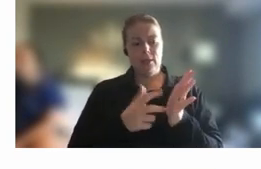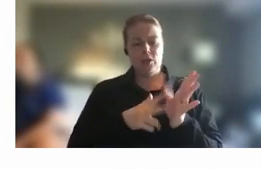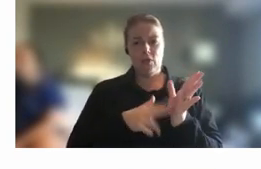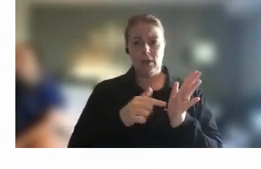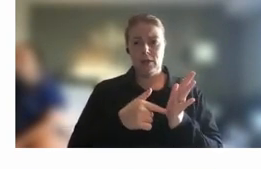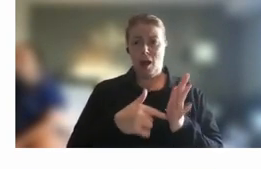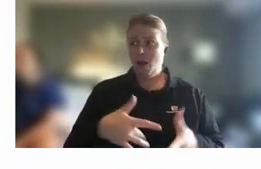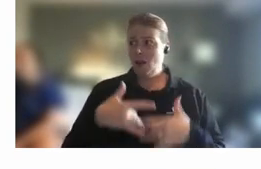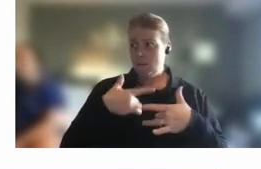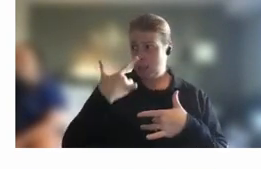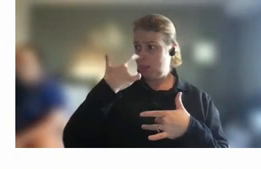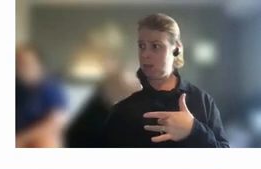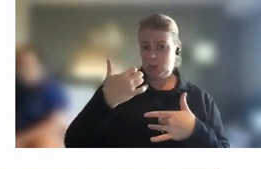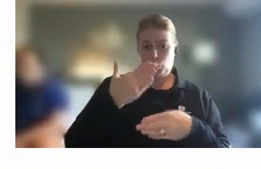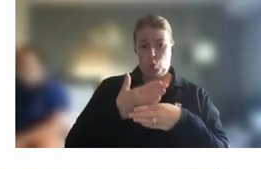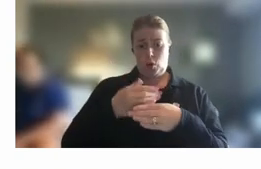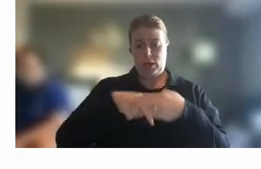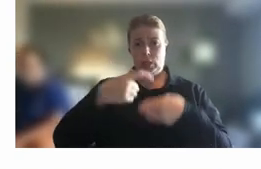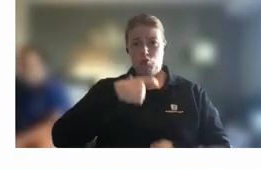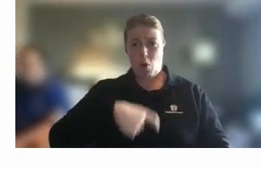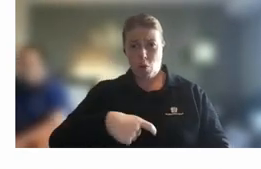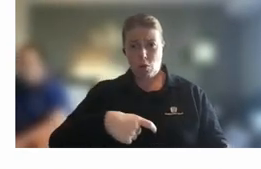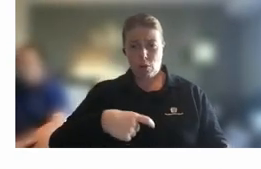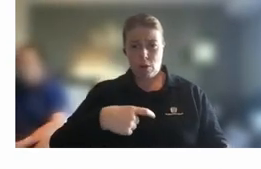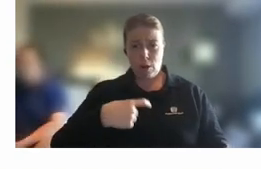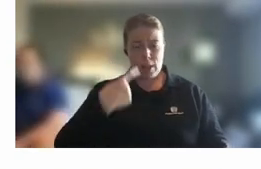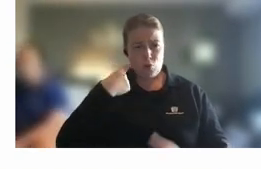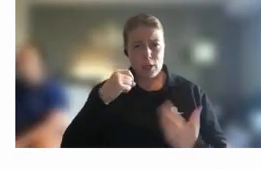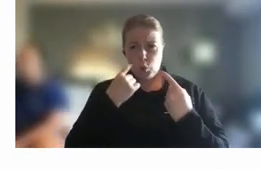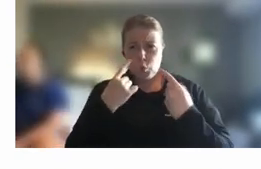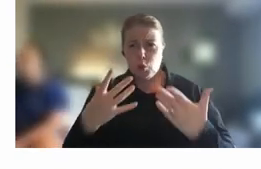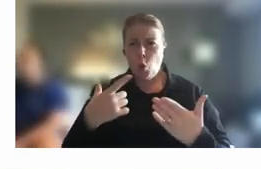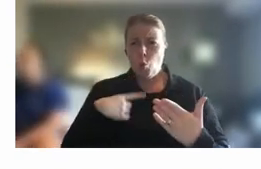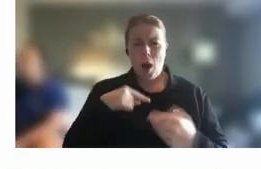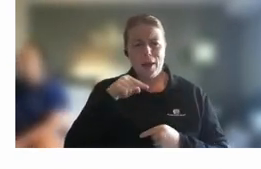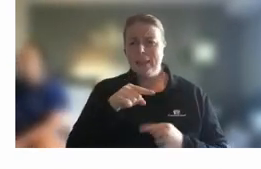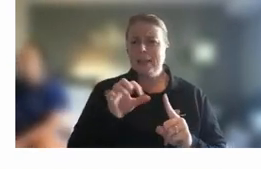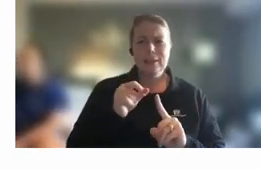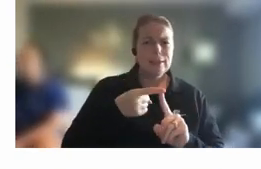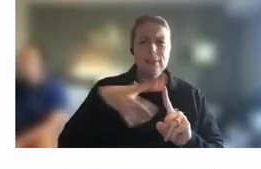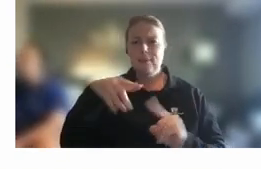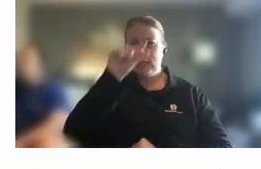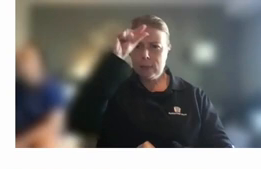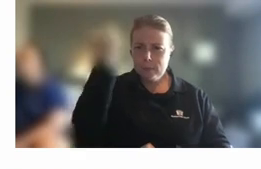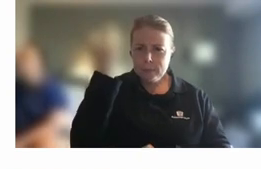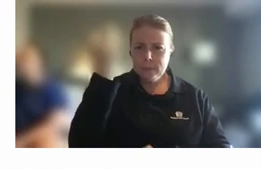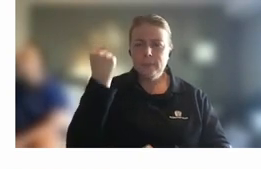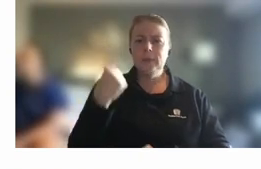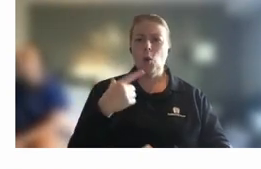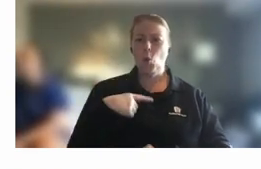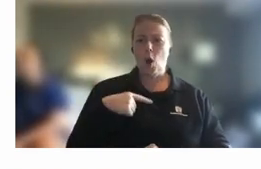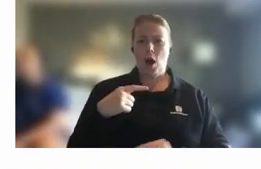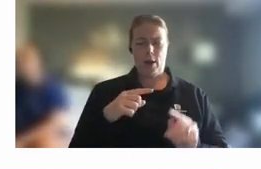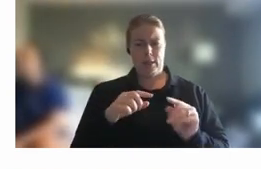a little bit more of why it is a particular purpose why it is a a vocation